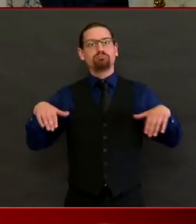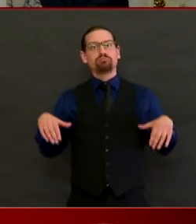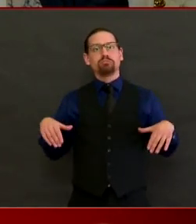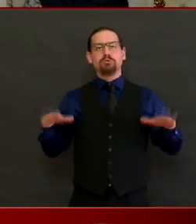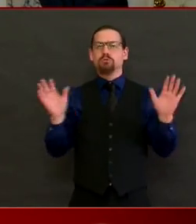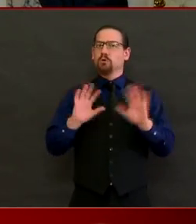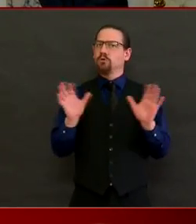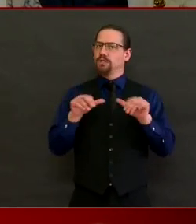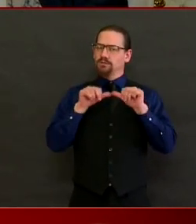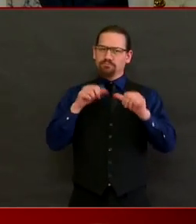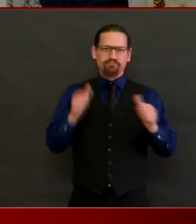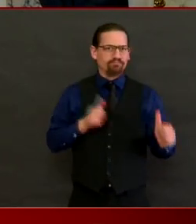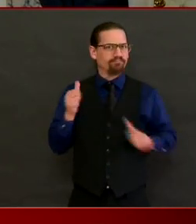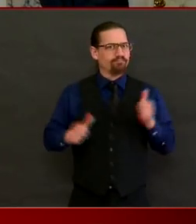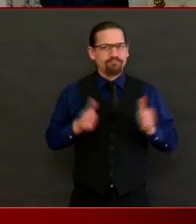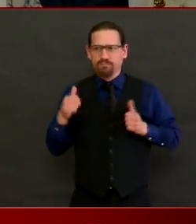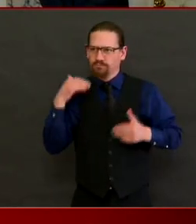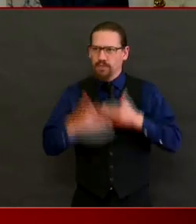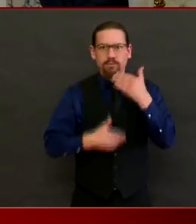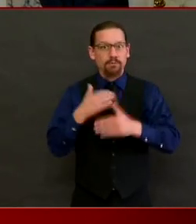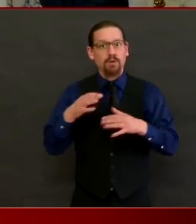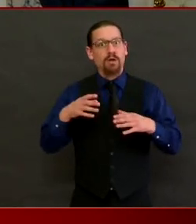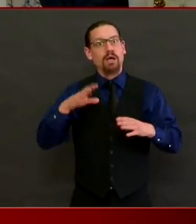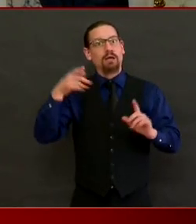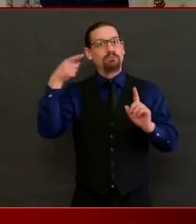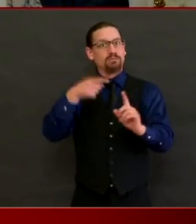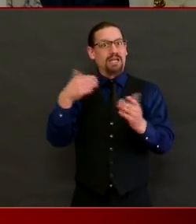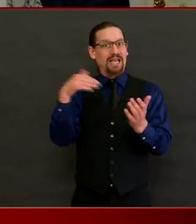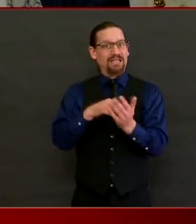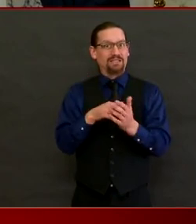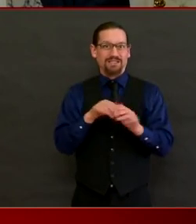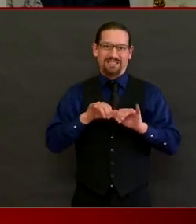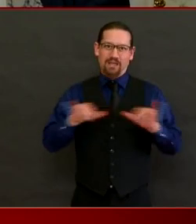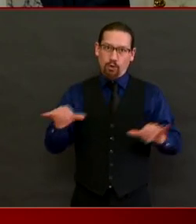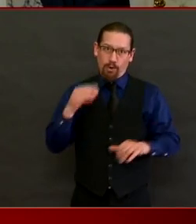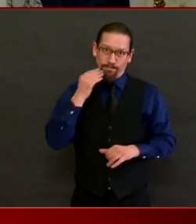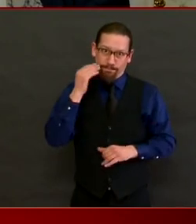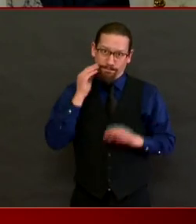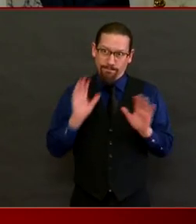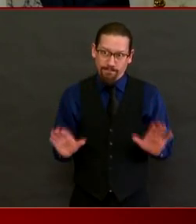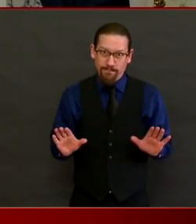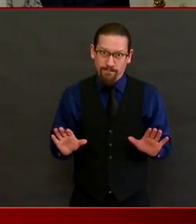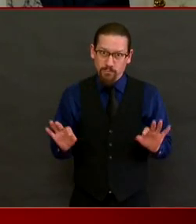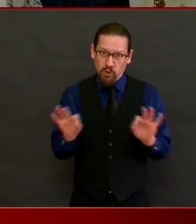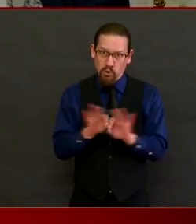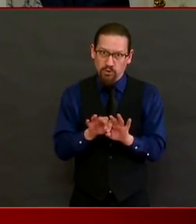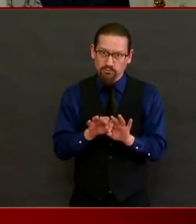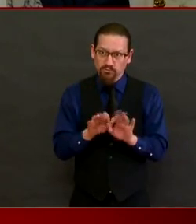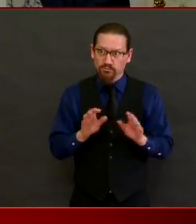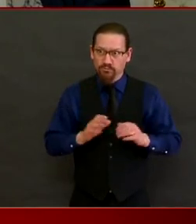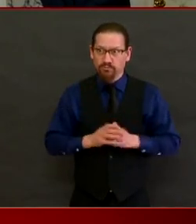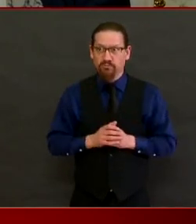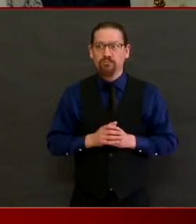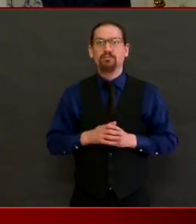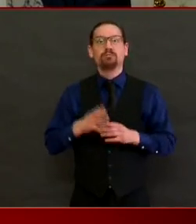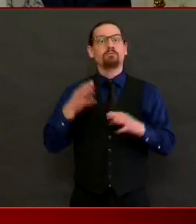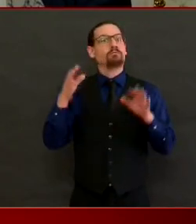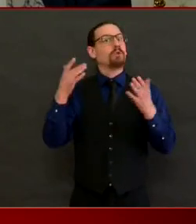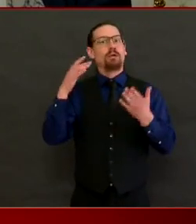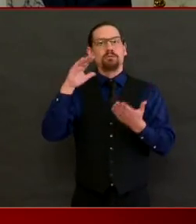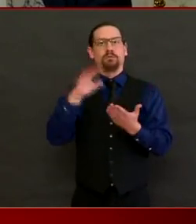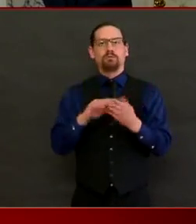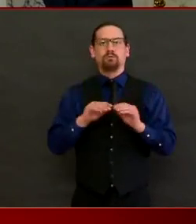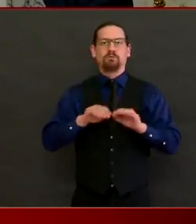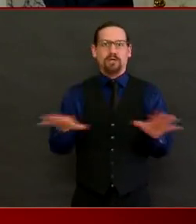-at-home orders so that we can continue to go along the trend that we need to to have the best response. I want to add to that.